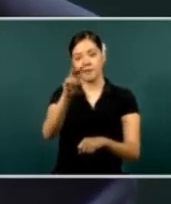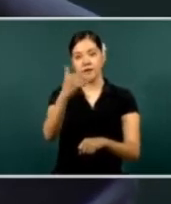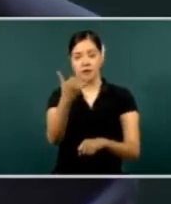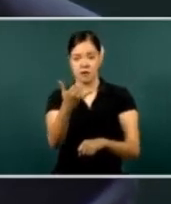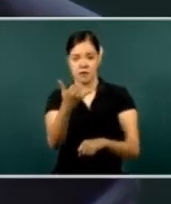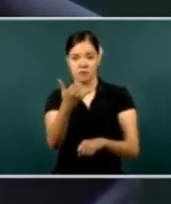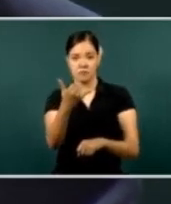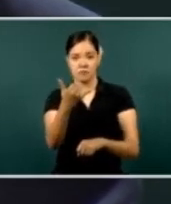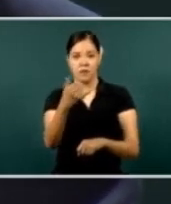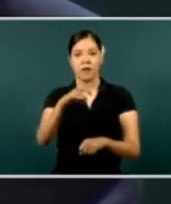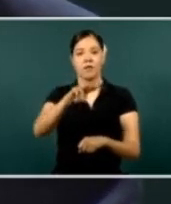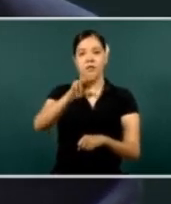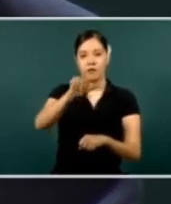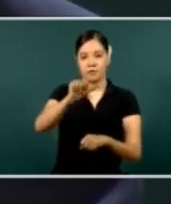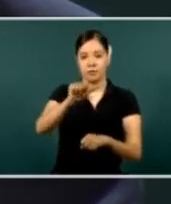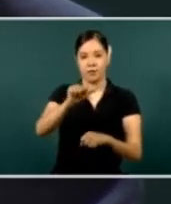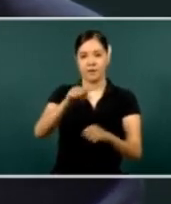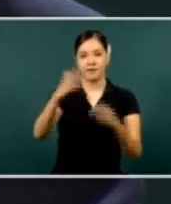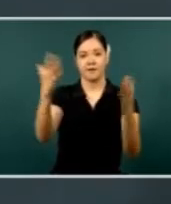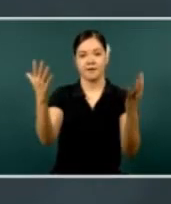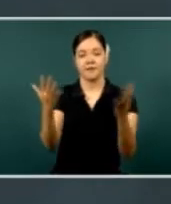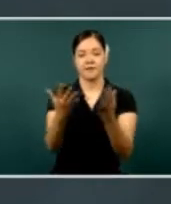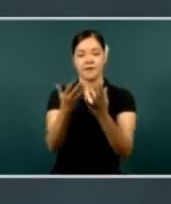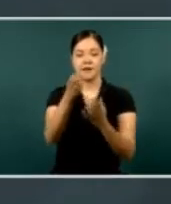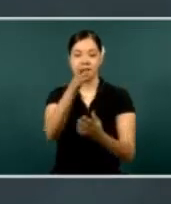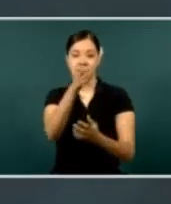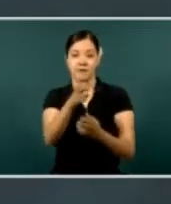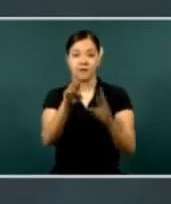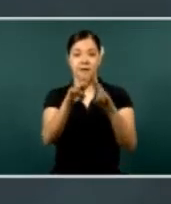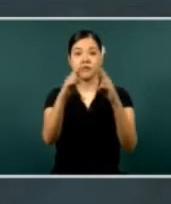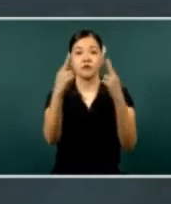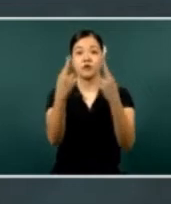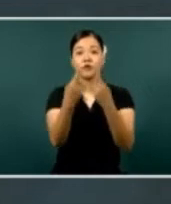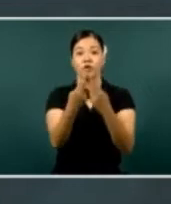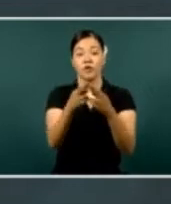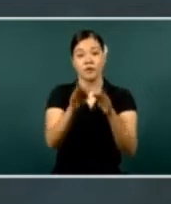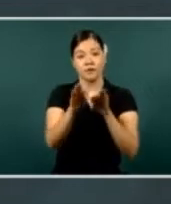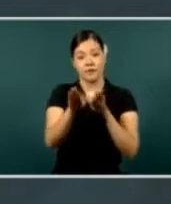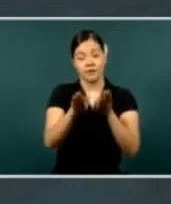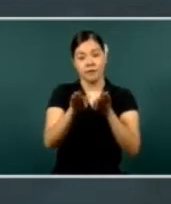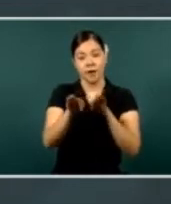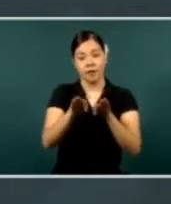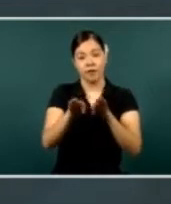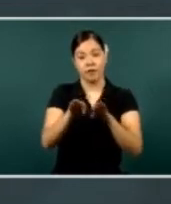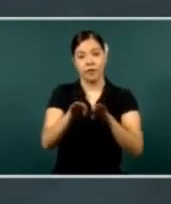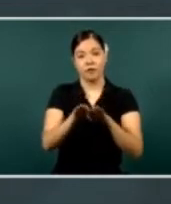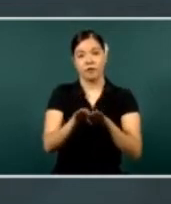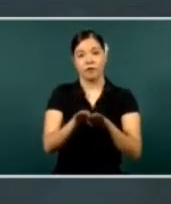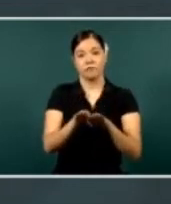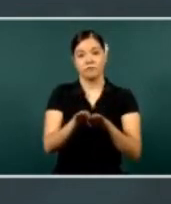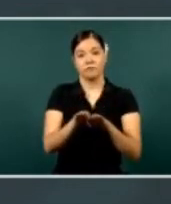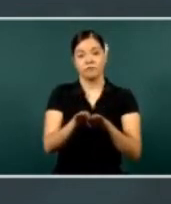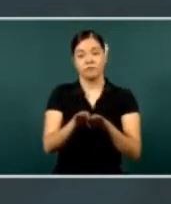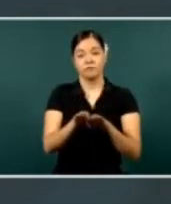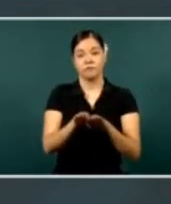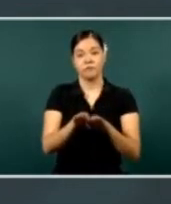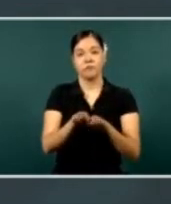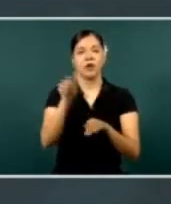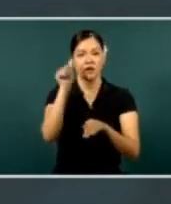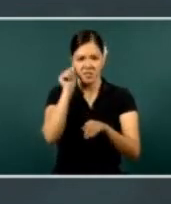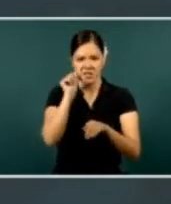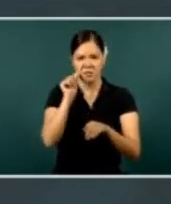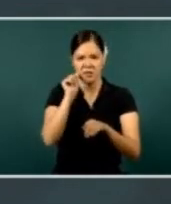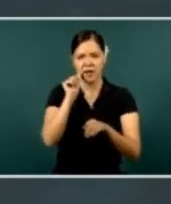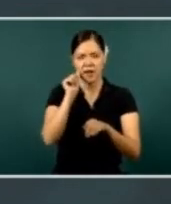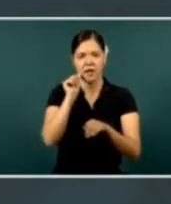we celebrate these meetings of work in general